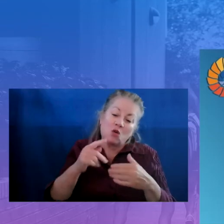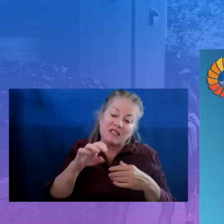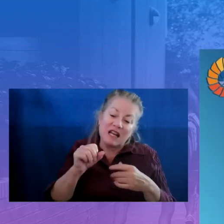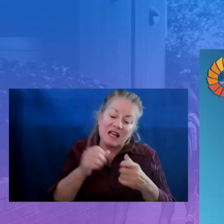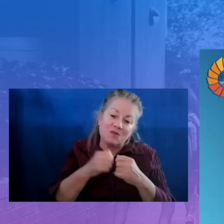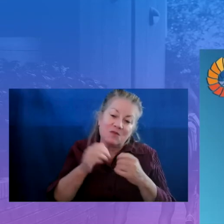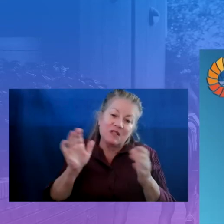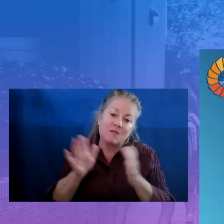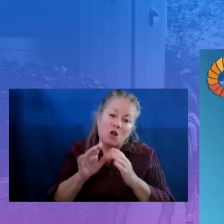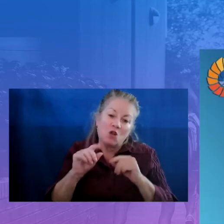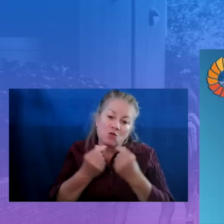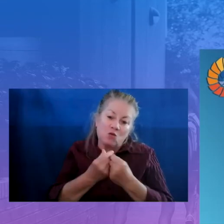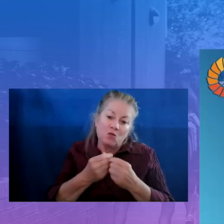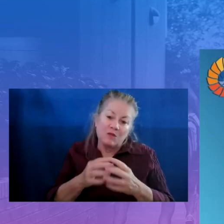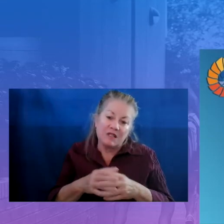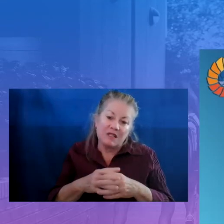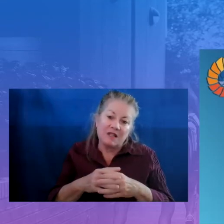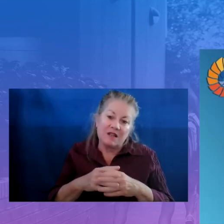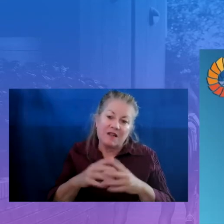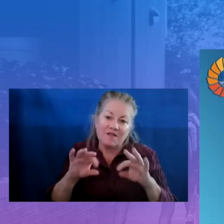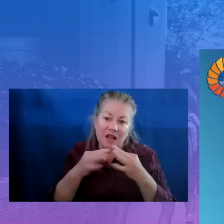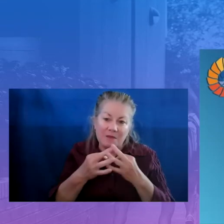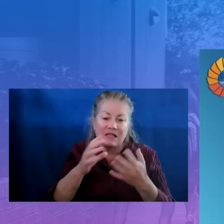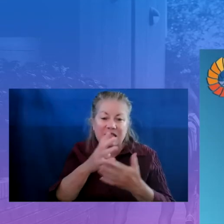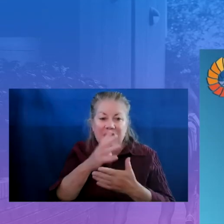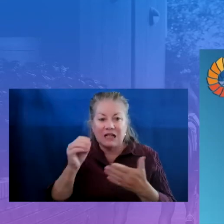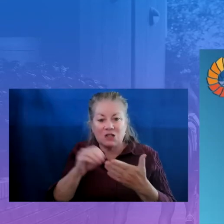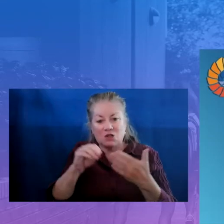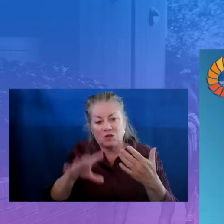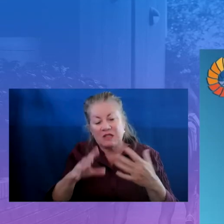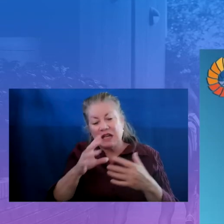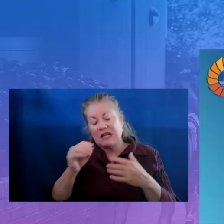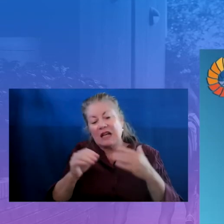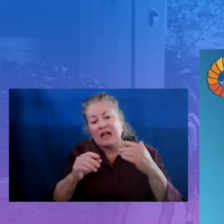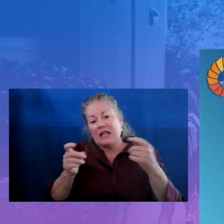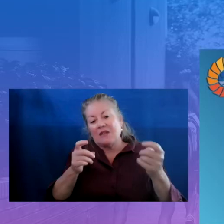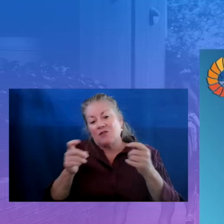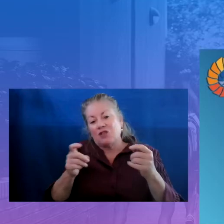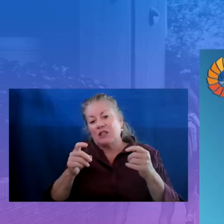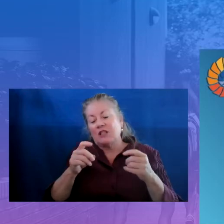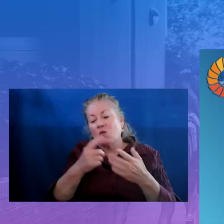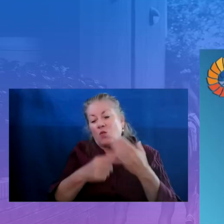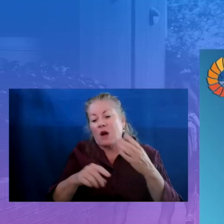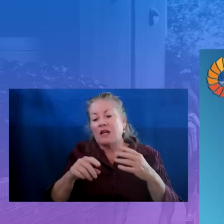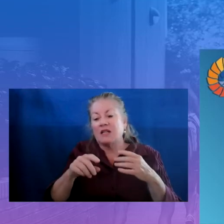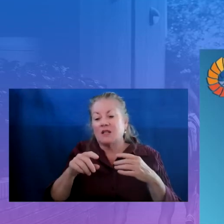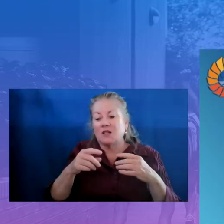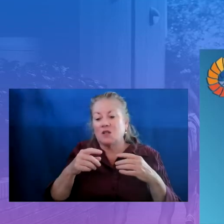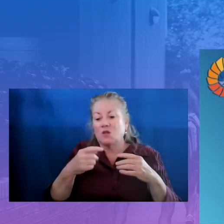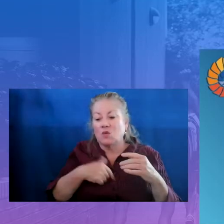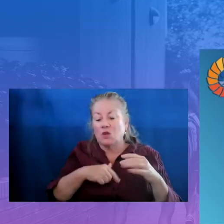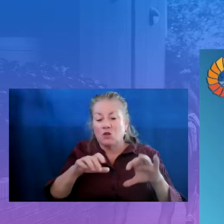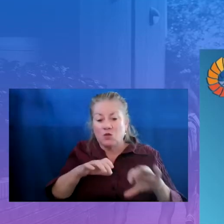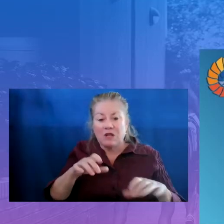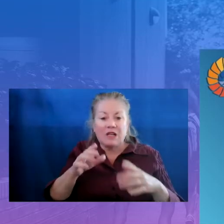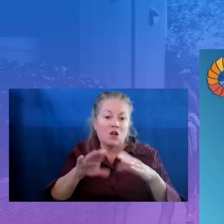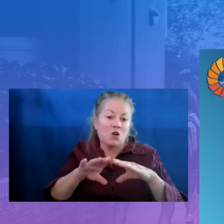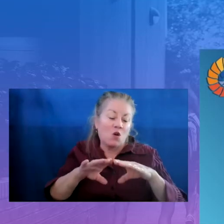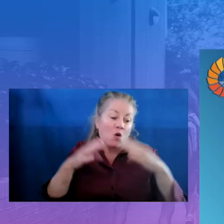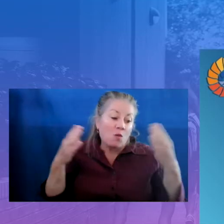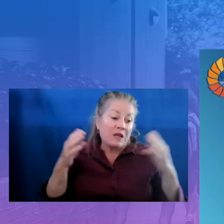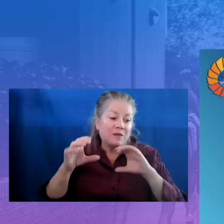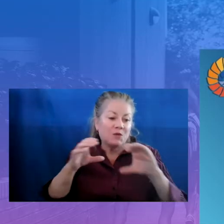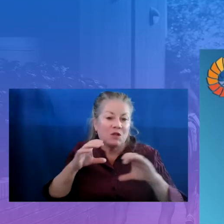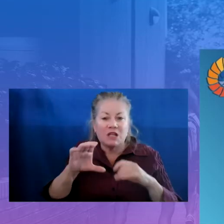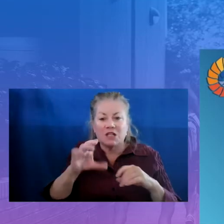students and really leveraging what the district is doing and opening those communication channels through our community partners and